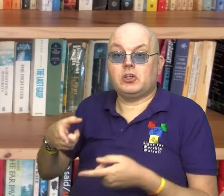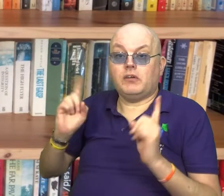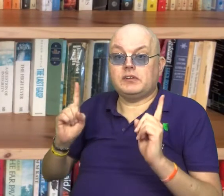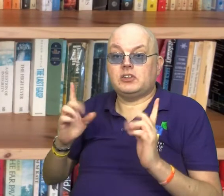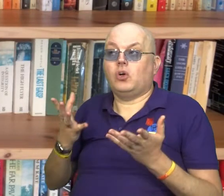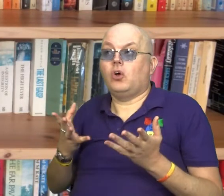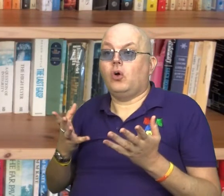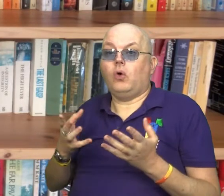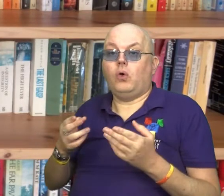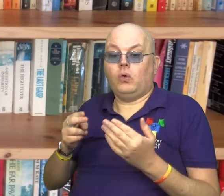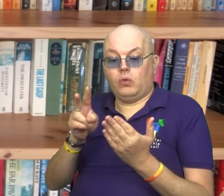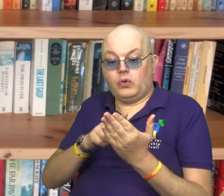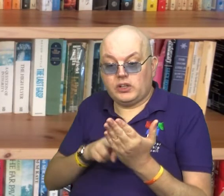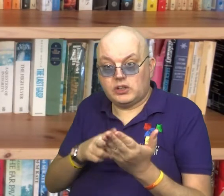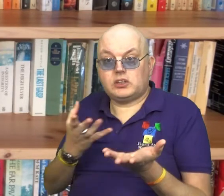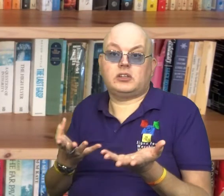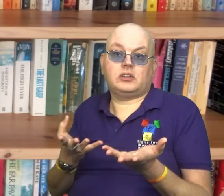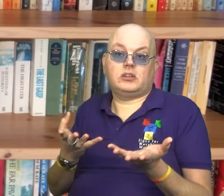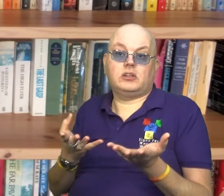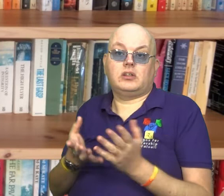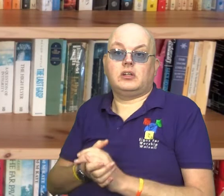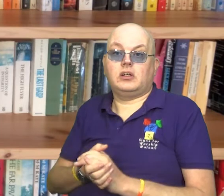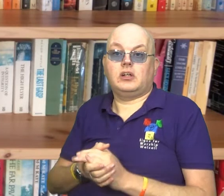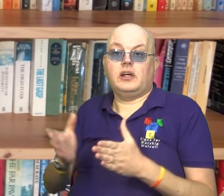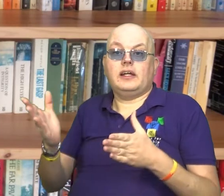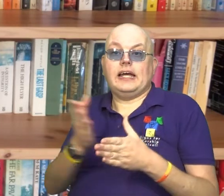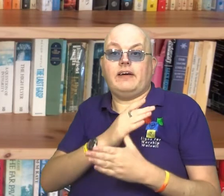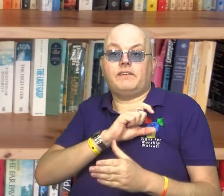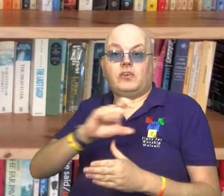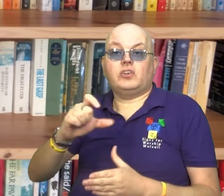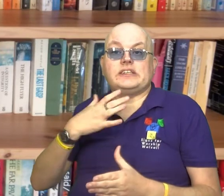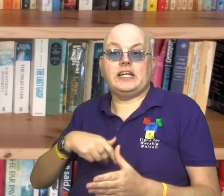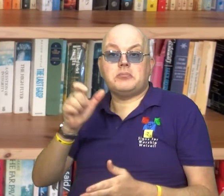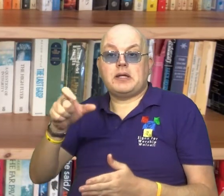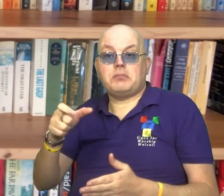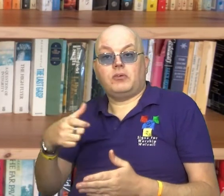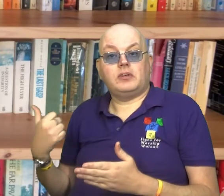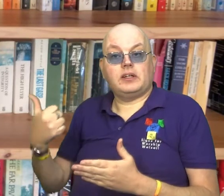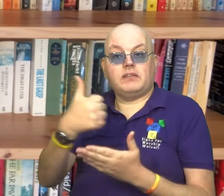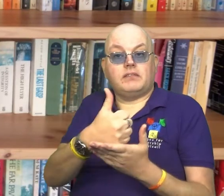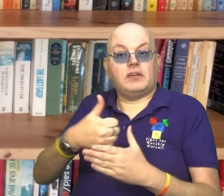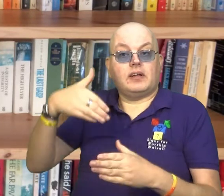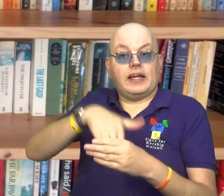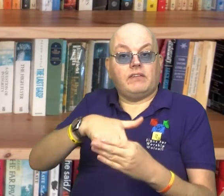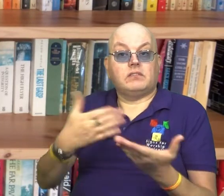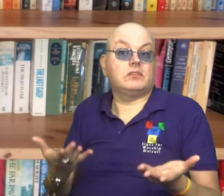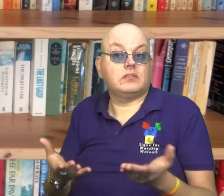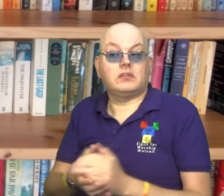governors or to hear readers? Does the Alpha Course need people to come and help?